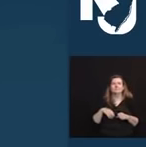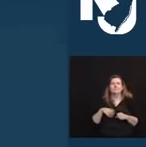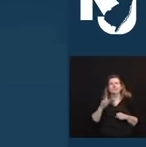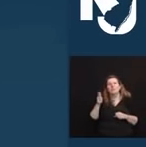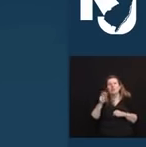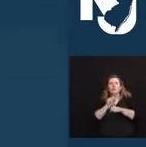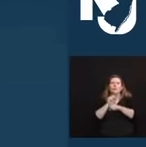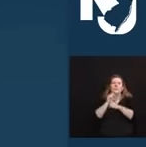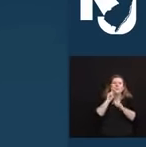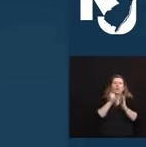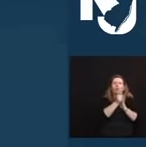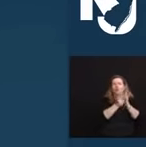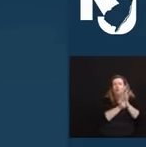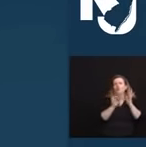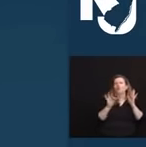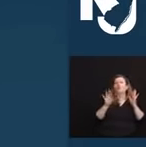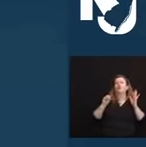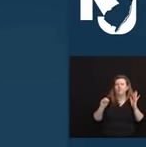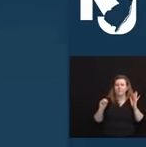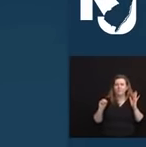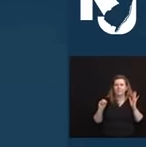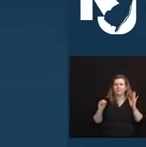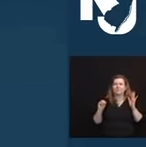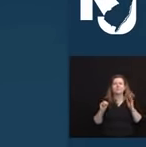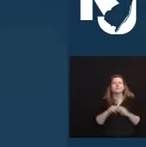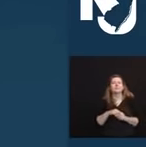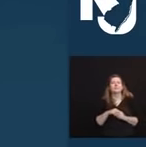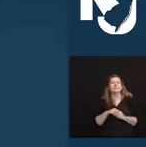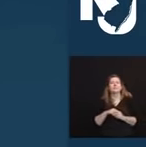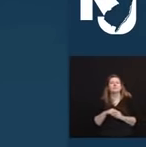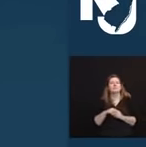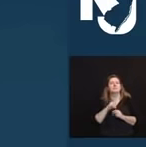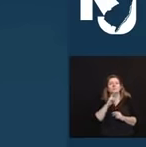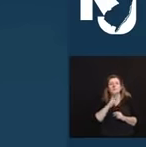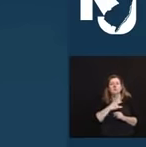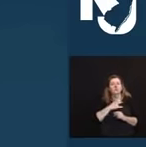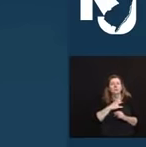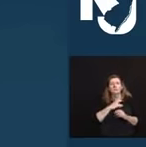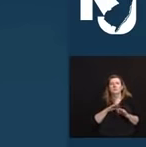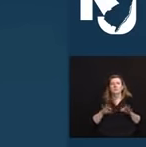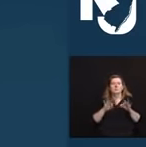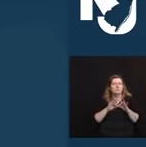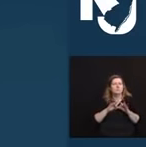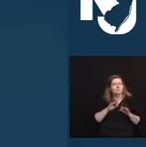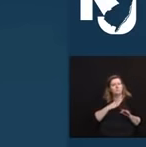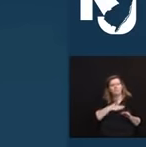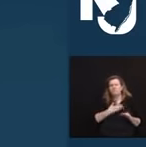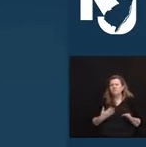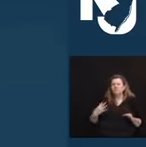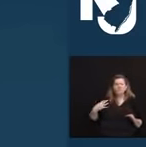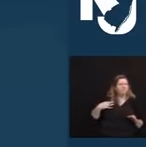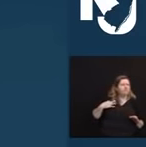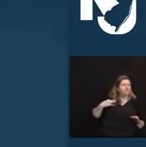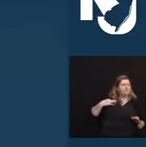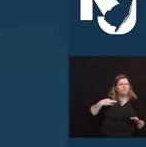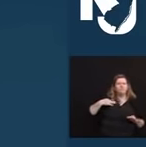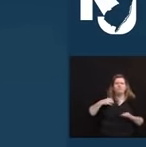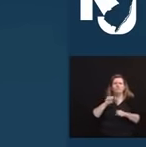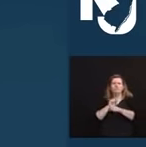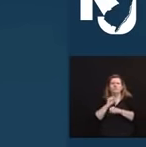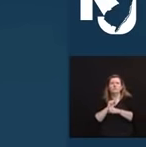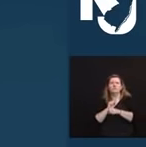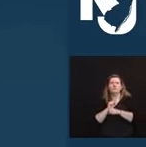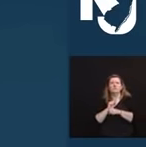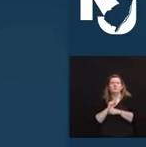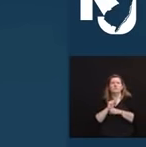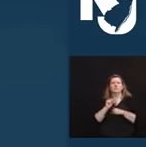in Wachung. But even more importantly, Evelyn gave back. She was a volunteer for the Summit Speech School for the Herring Impaired.